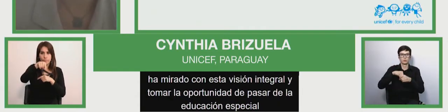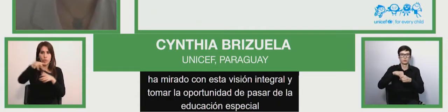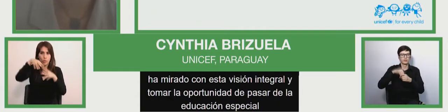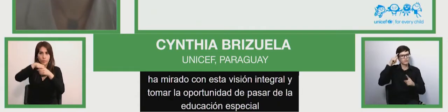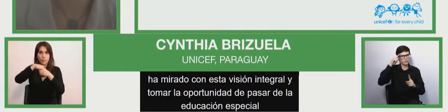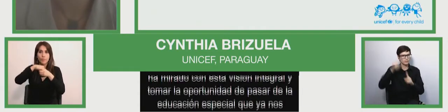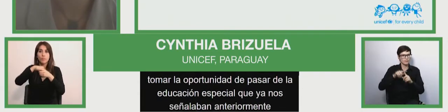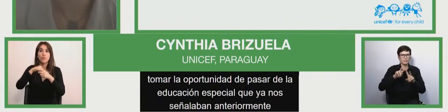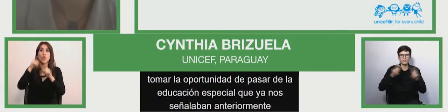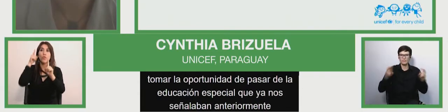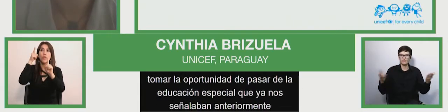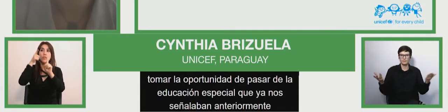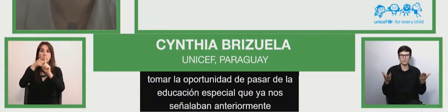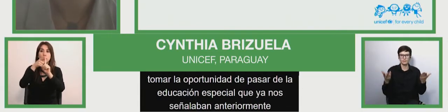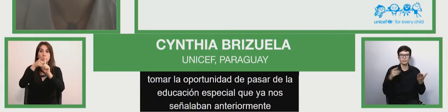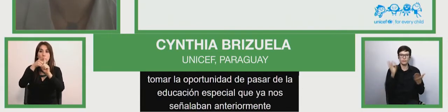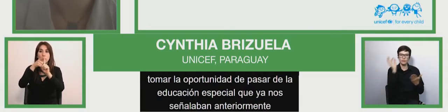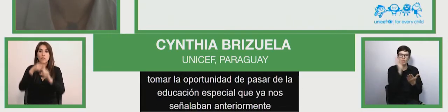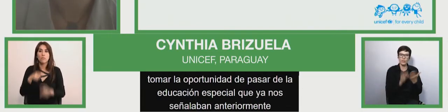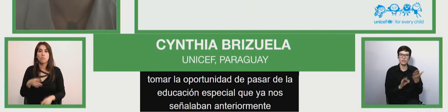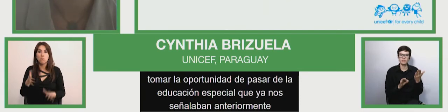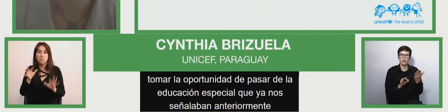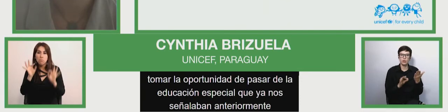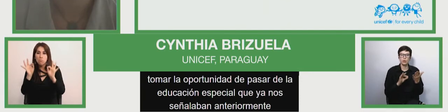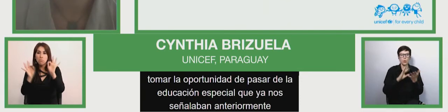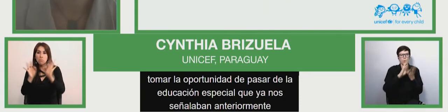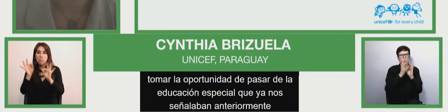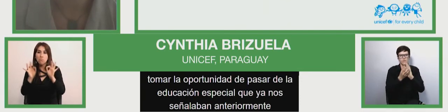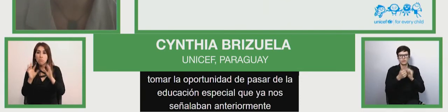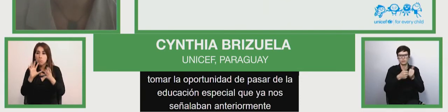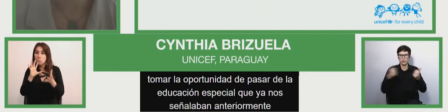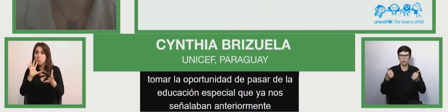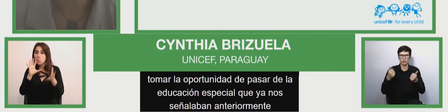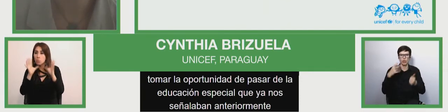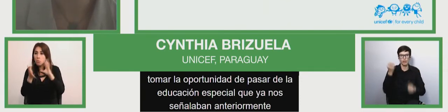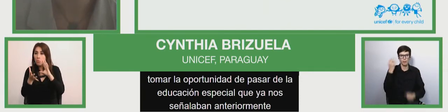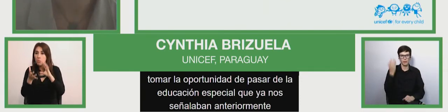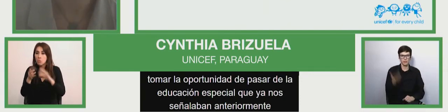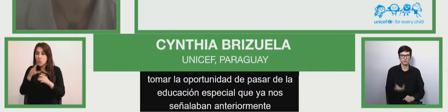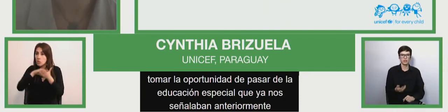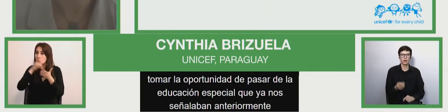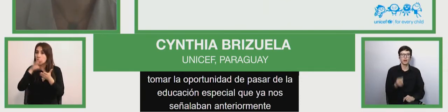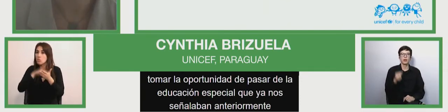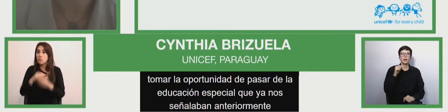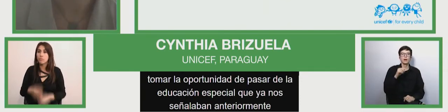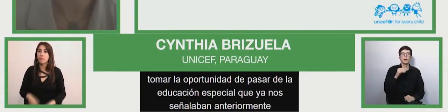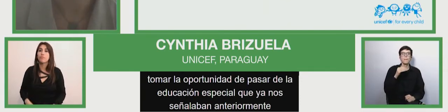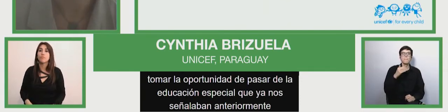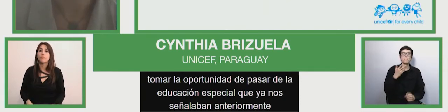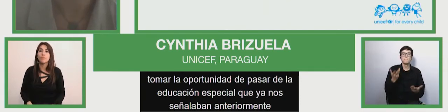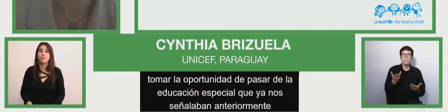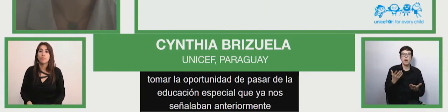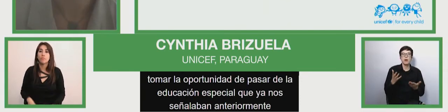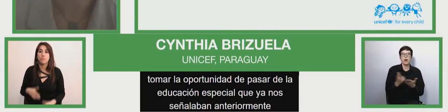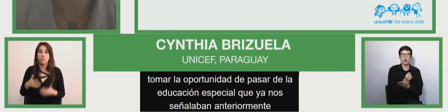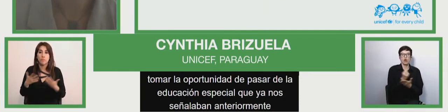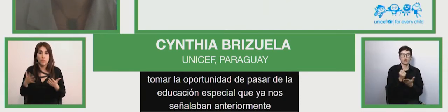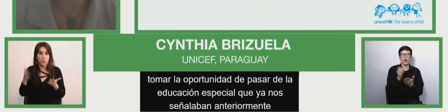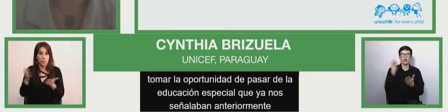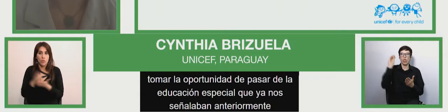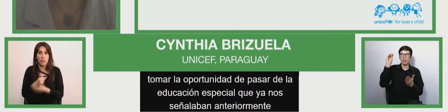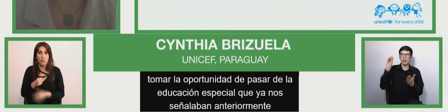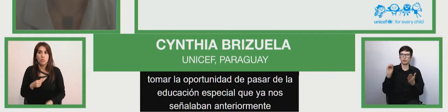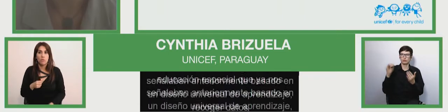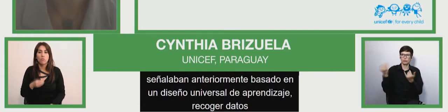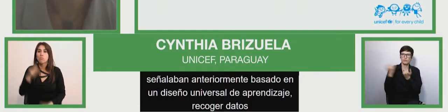or universal design learning design collect data to support planning so